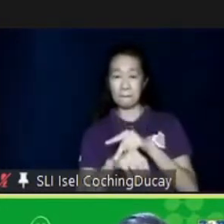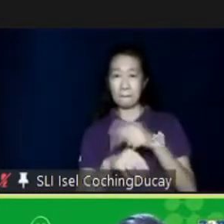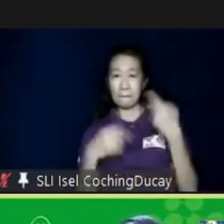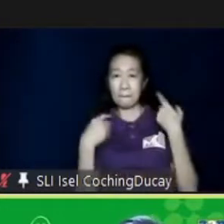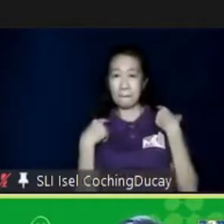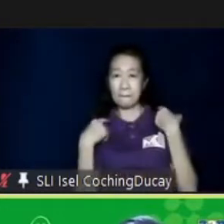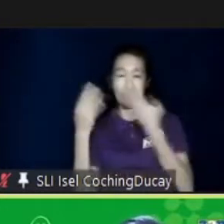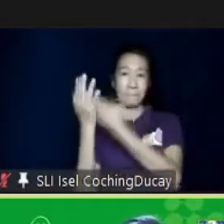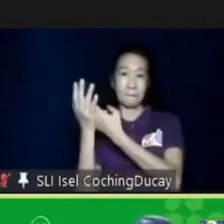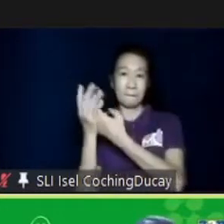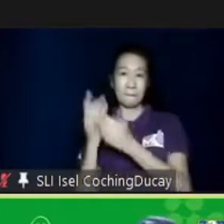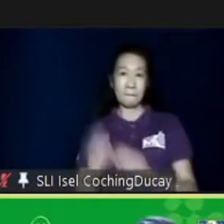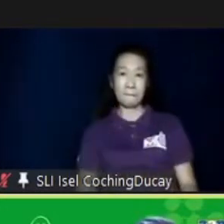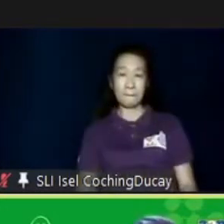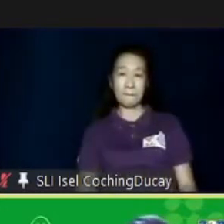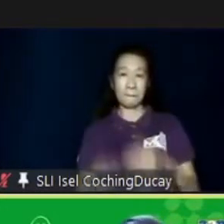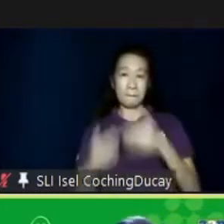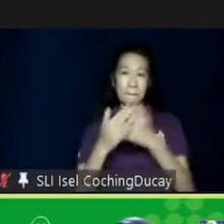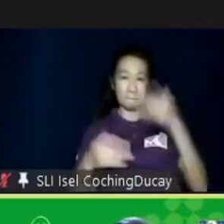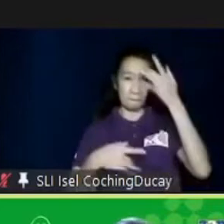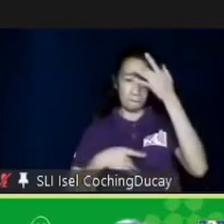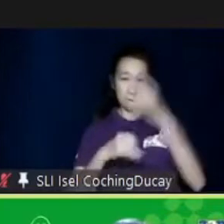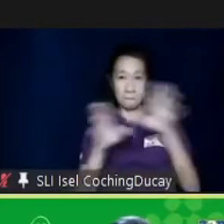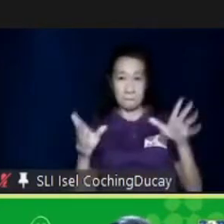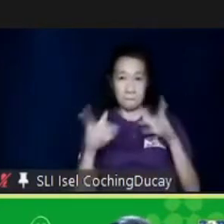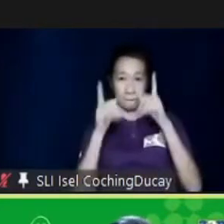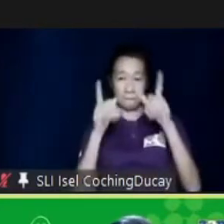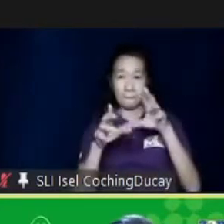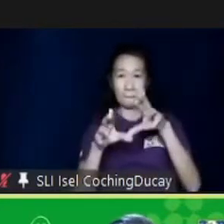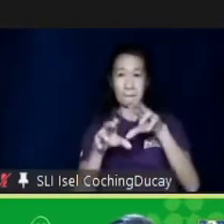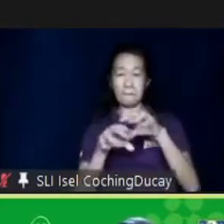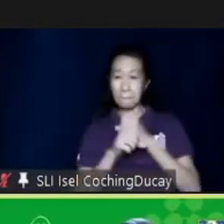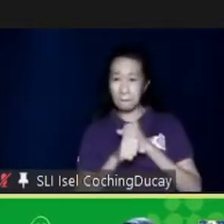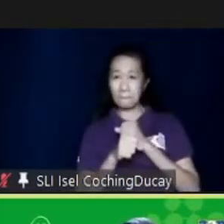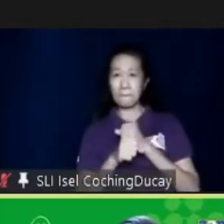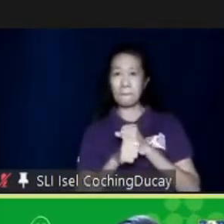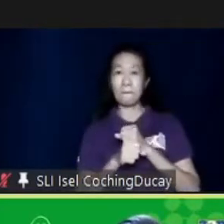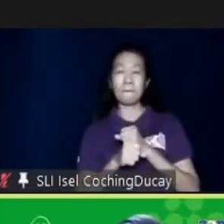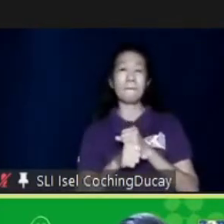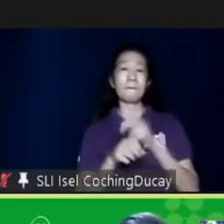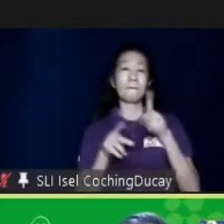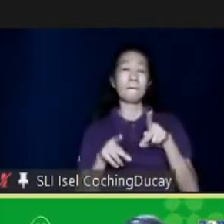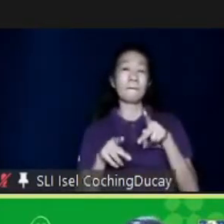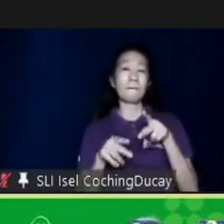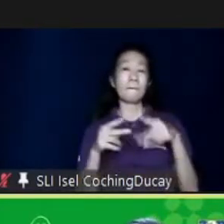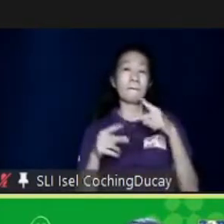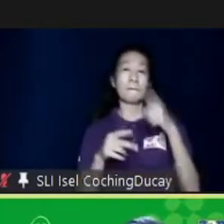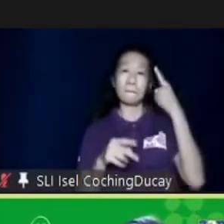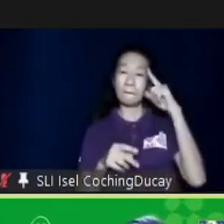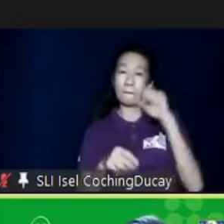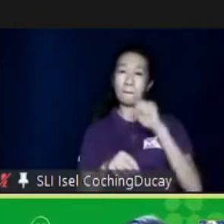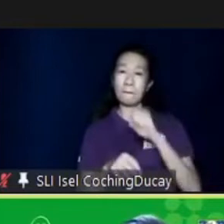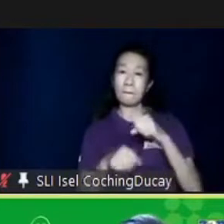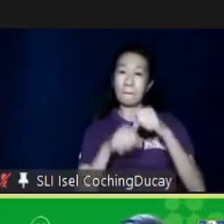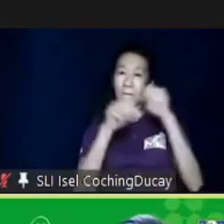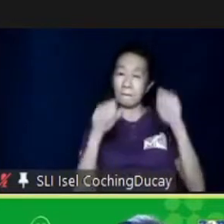out. And before the pandemic, we were looking at hiring persons on the spectrum for their stores. And what they